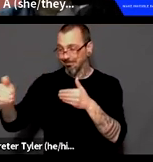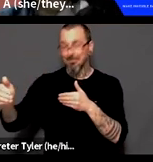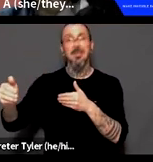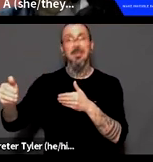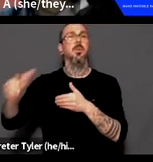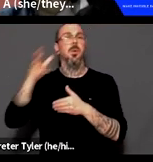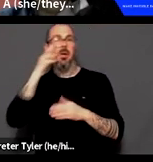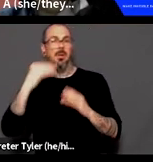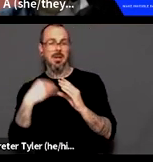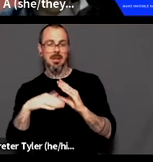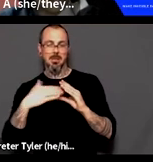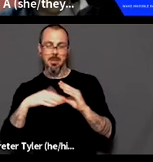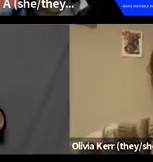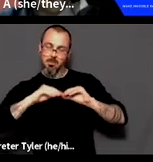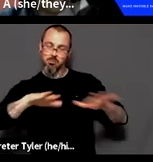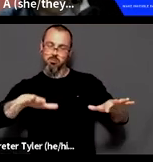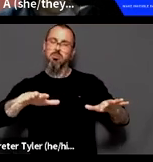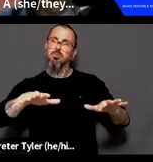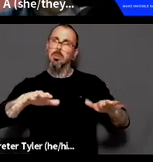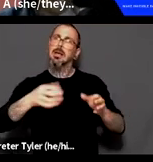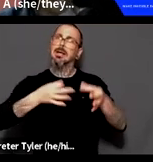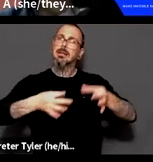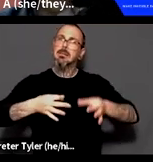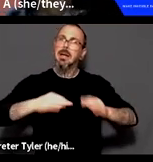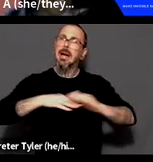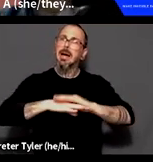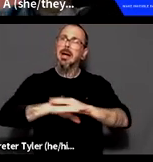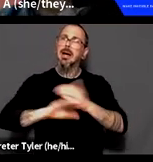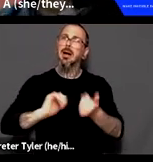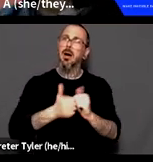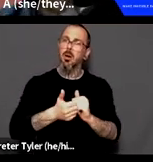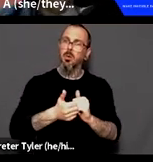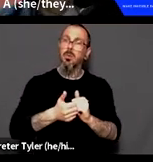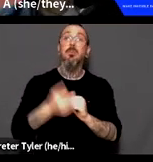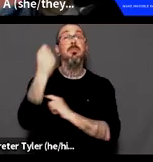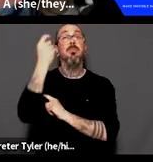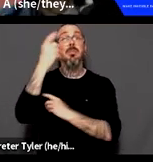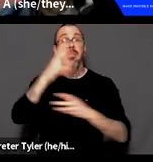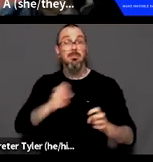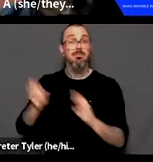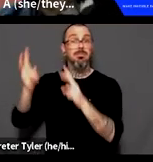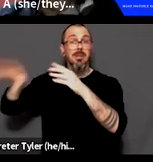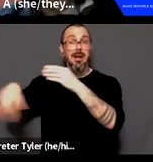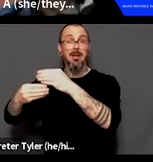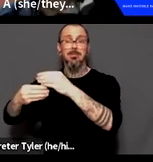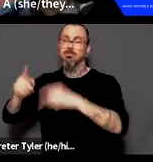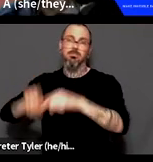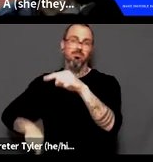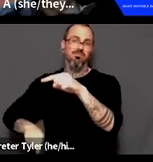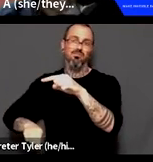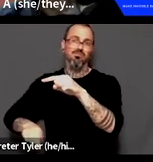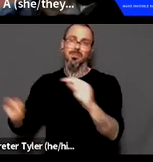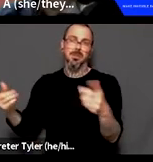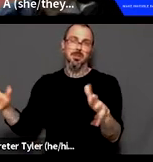how to continue accessing the document, um, and no more edits will be able to be made. Um, a reminder of community